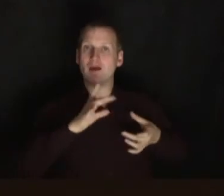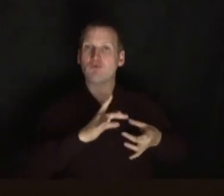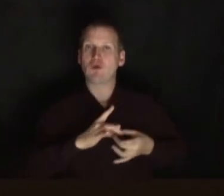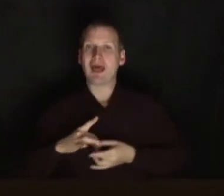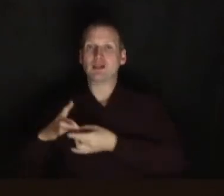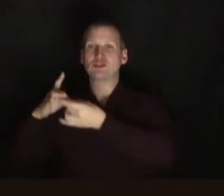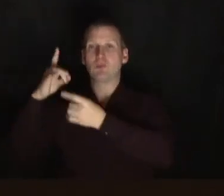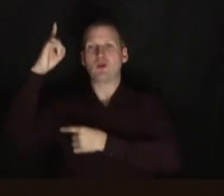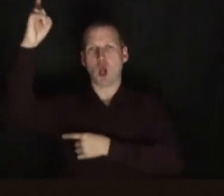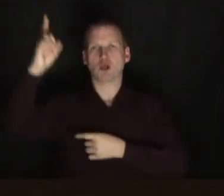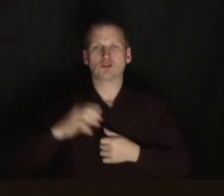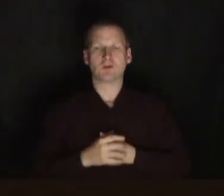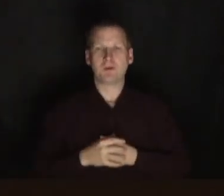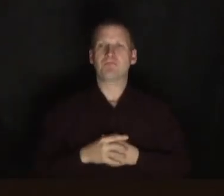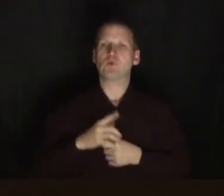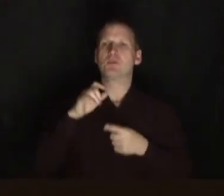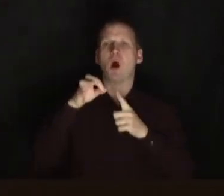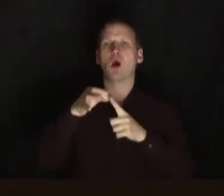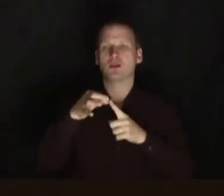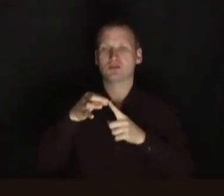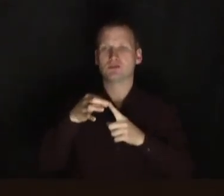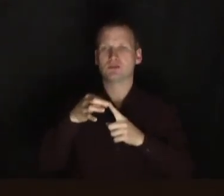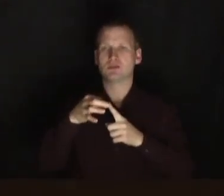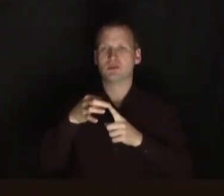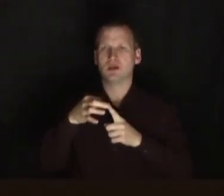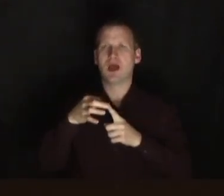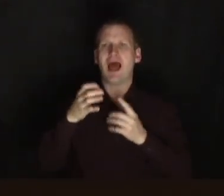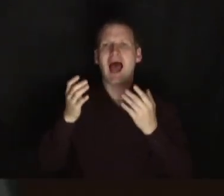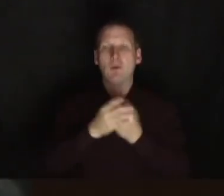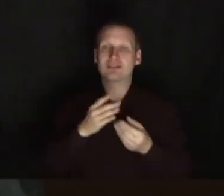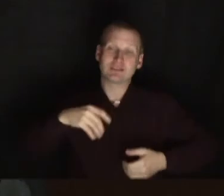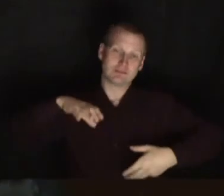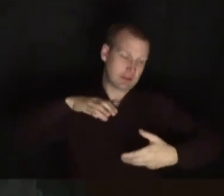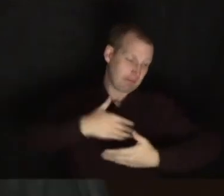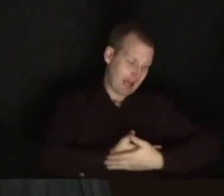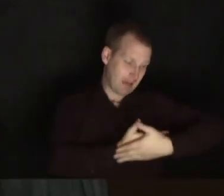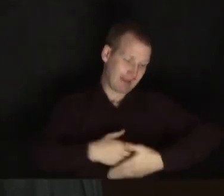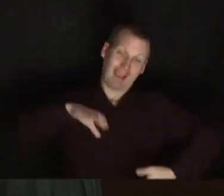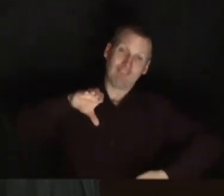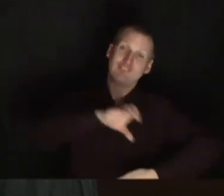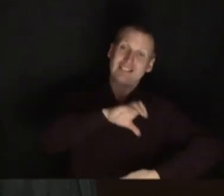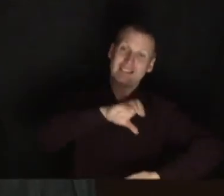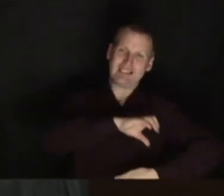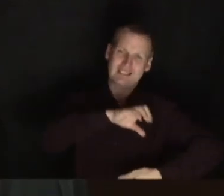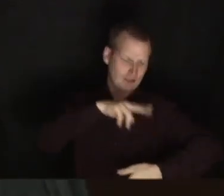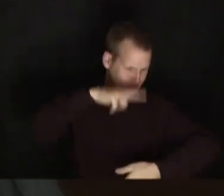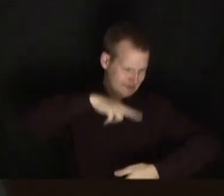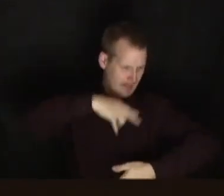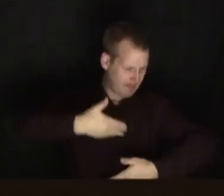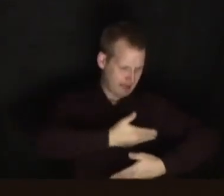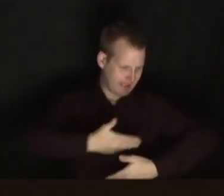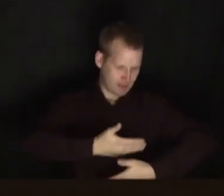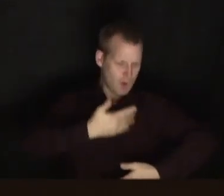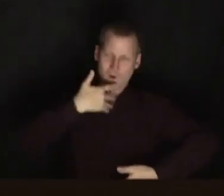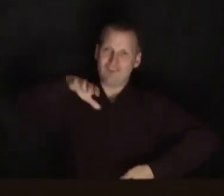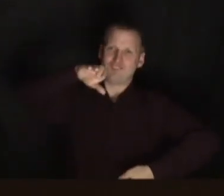There was a stage when I was reading the baby. Reading the baby? Feeding the baby. If you know how to read babies, that's marvellous. But when